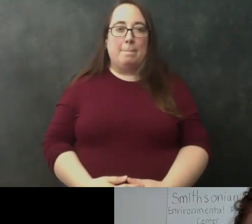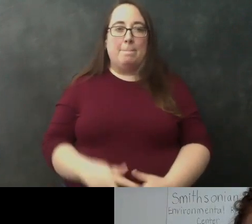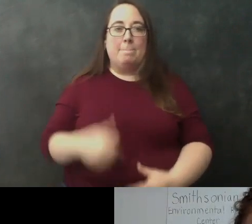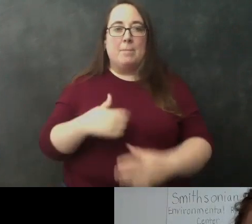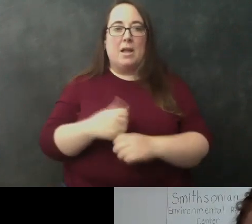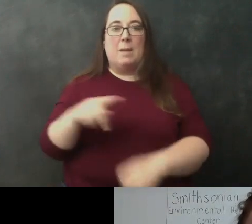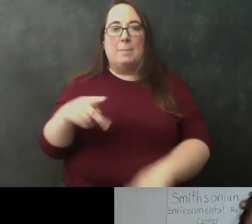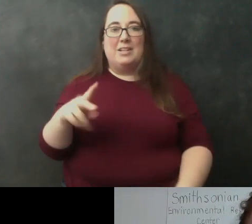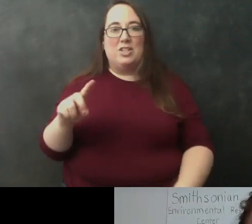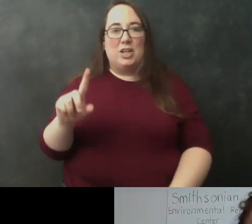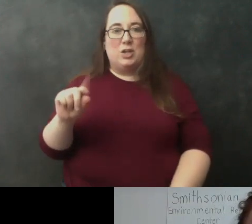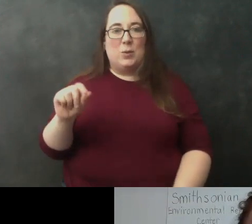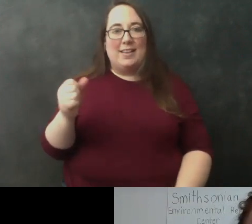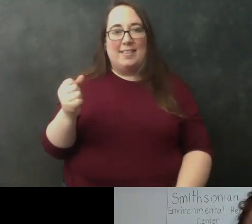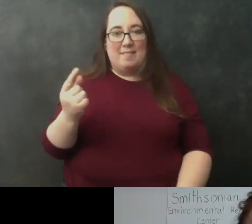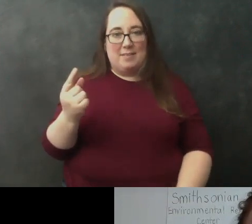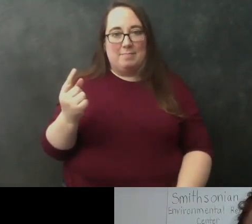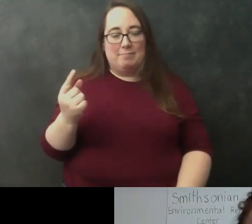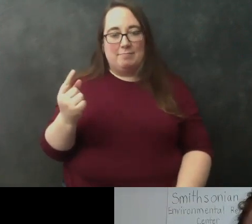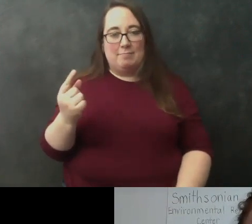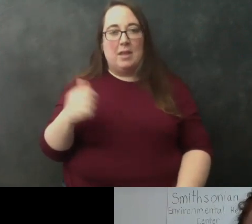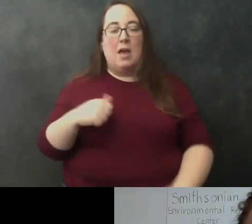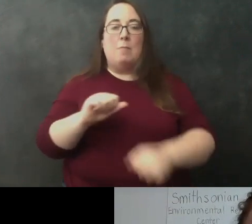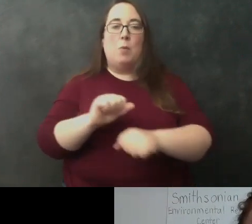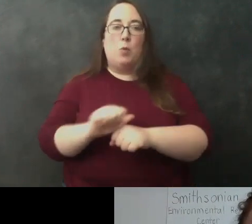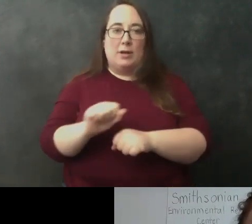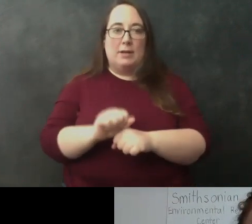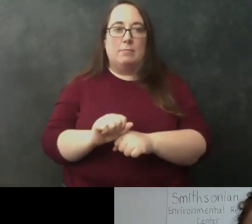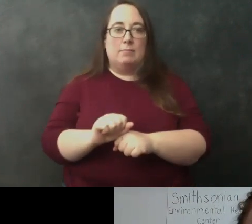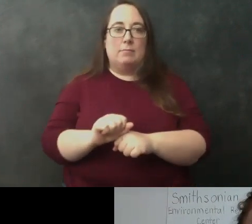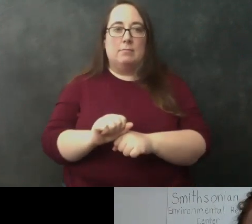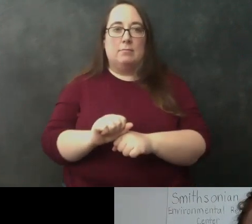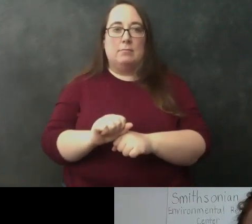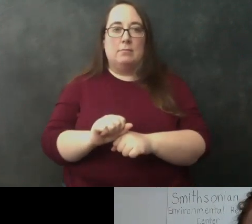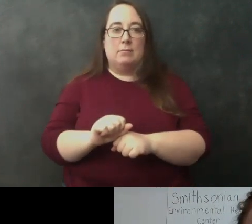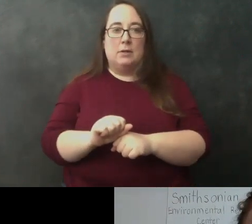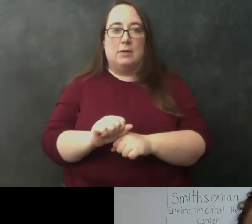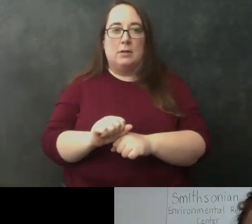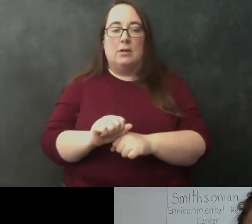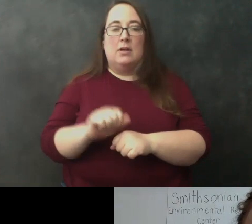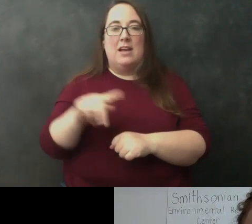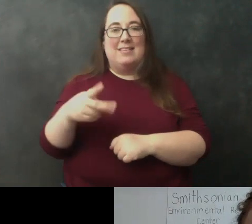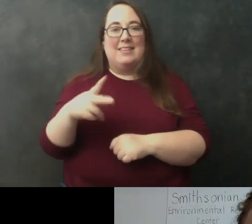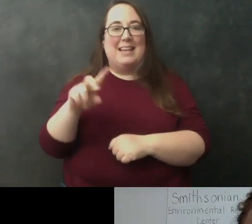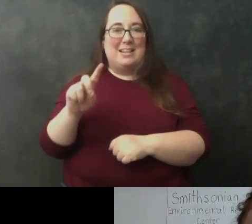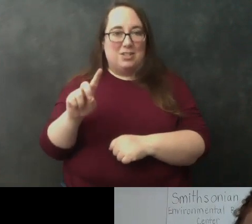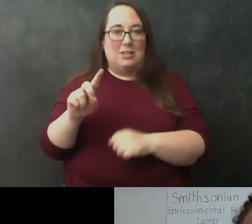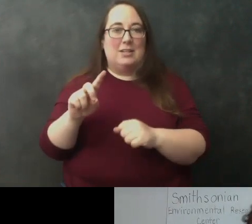2011 um so i've been working um you know as a as a doctorate in science since then